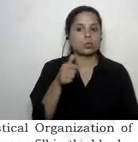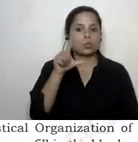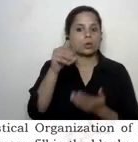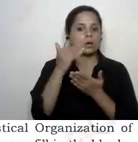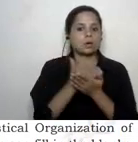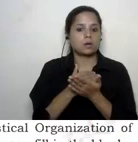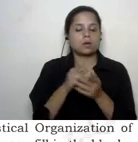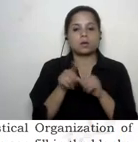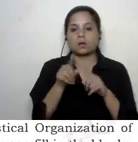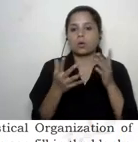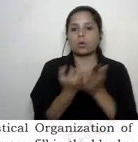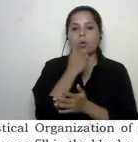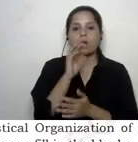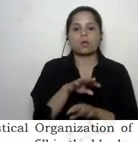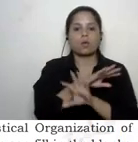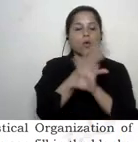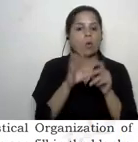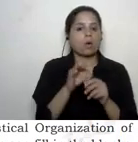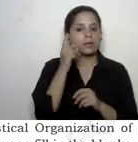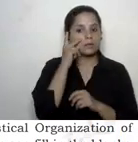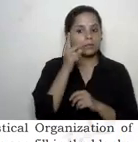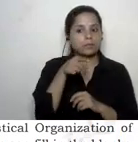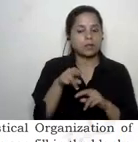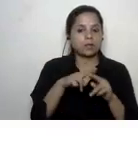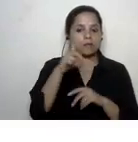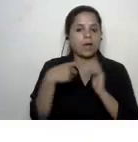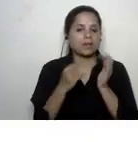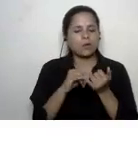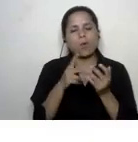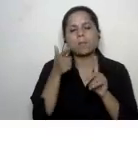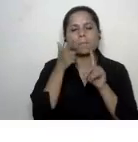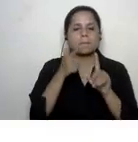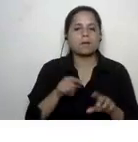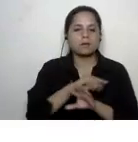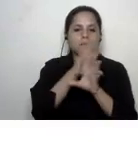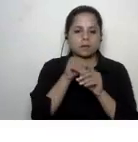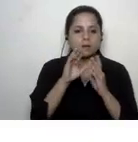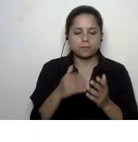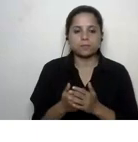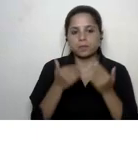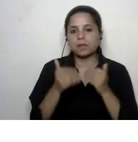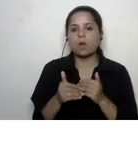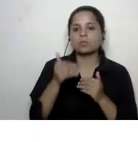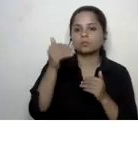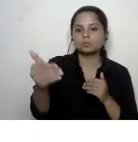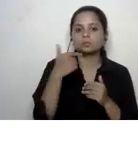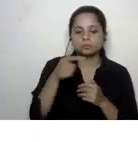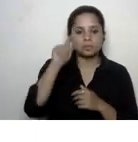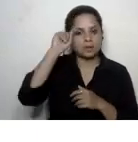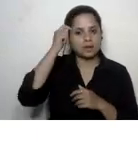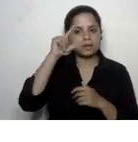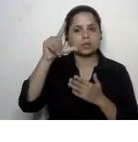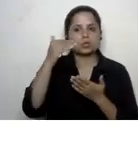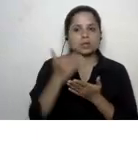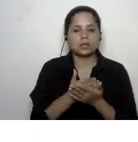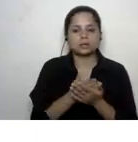it's also got all these implicit uh factors within it now let's move on to an english lesson from